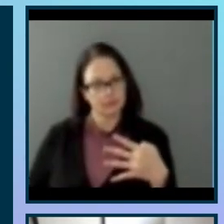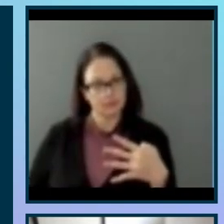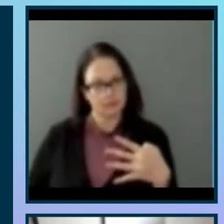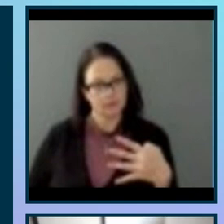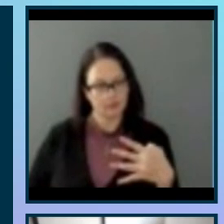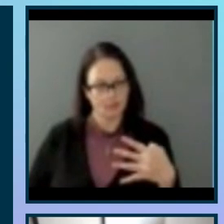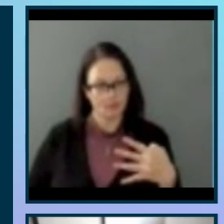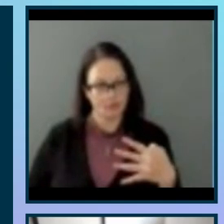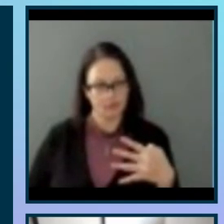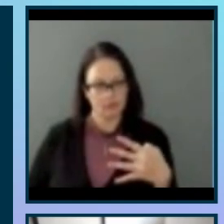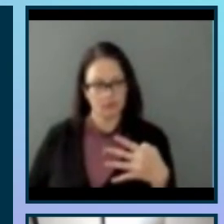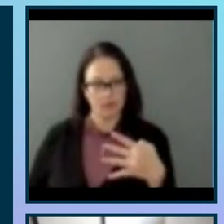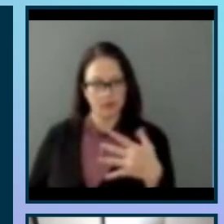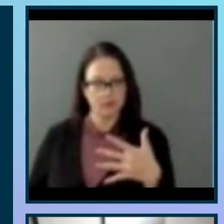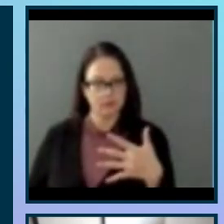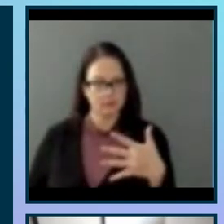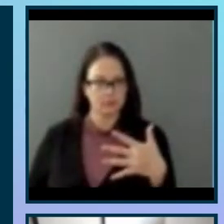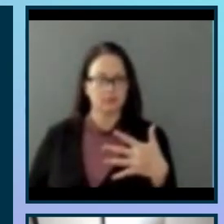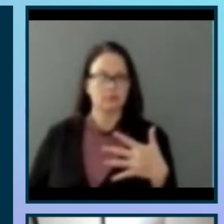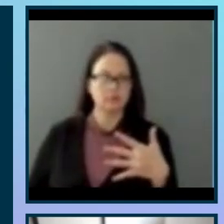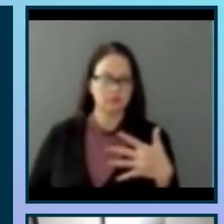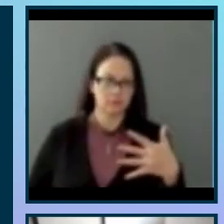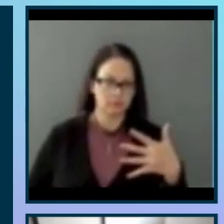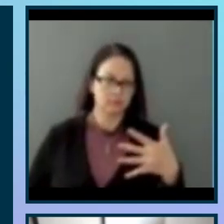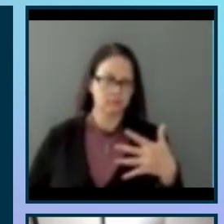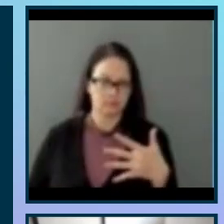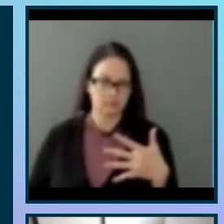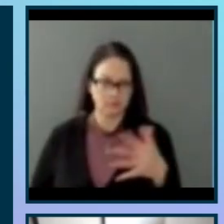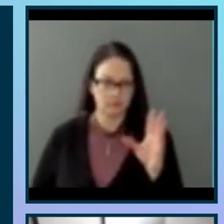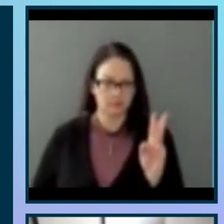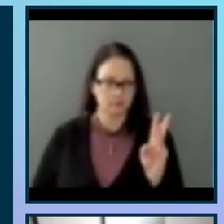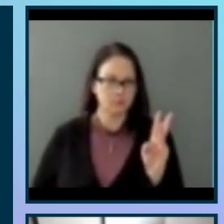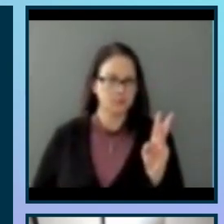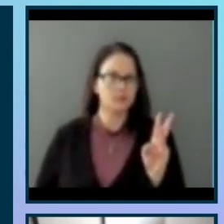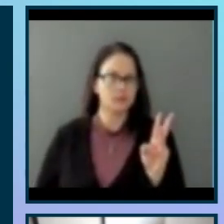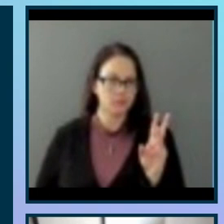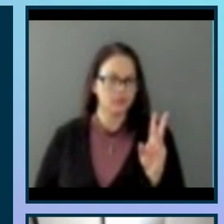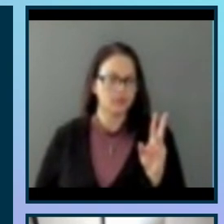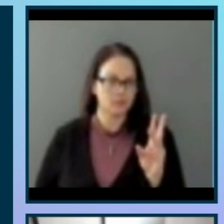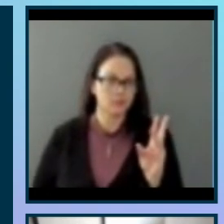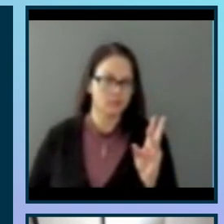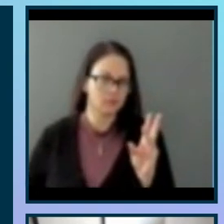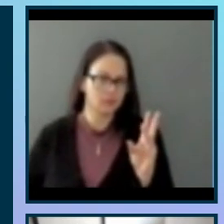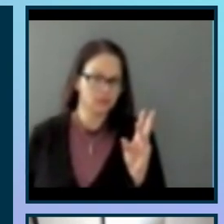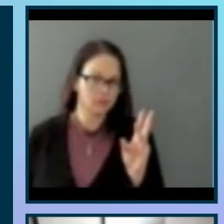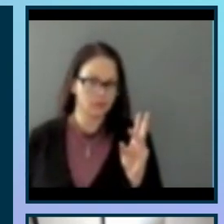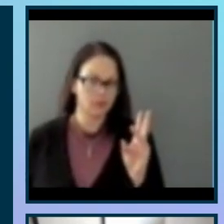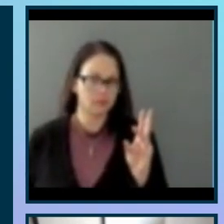separate table. Filter data lines by site, and differentiate between sight lines and using